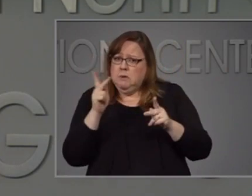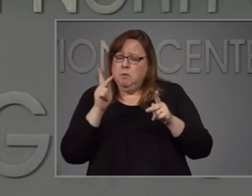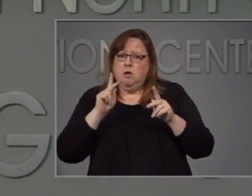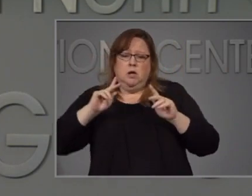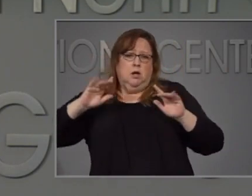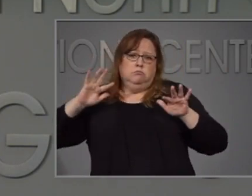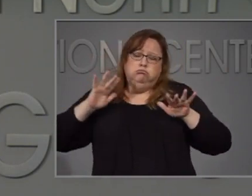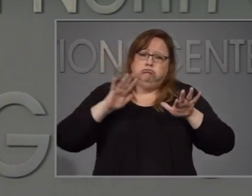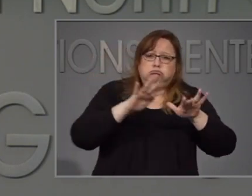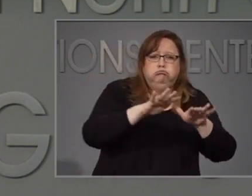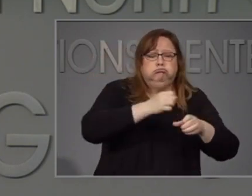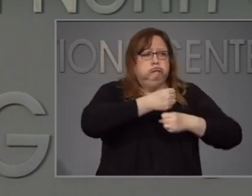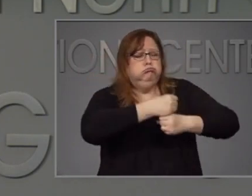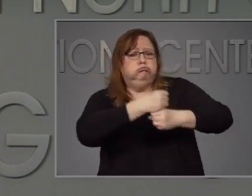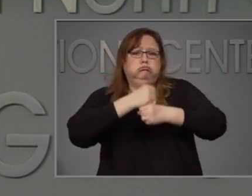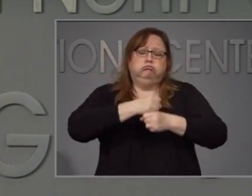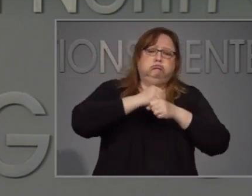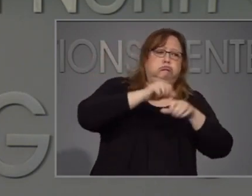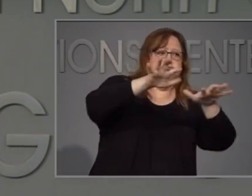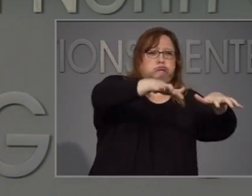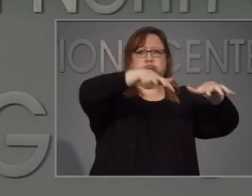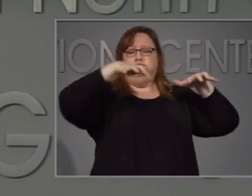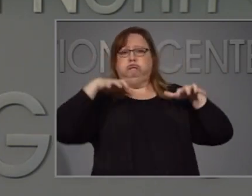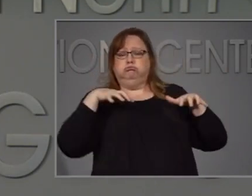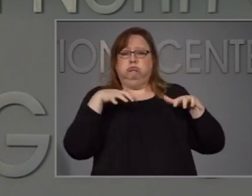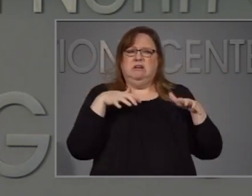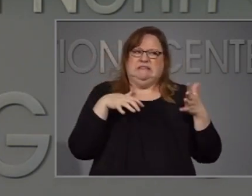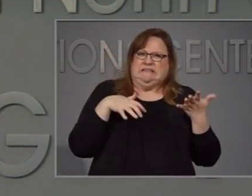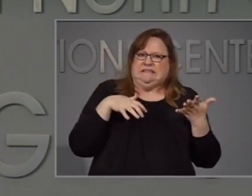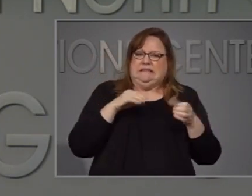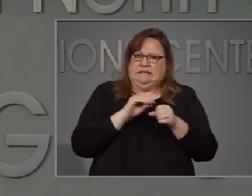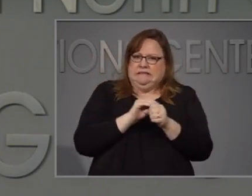it circles back to properly socially distancing?